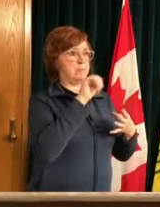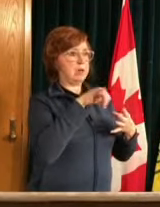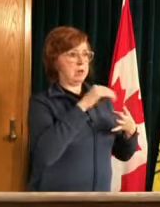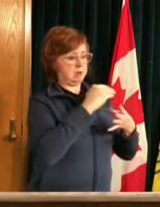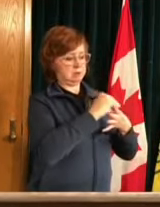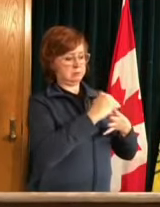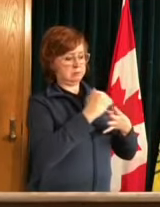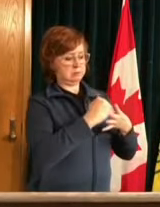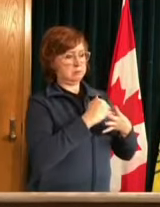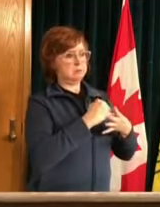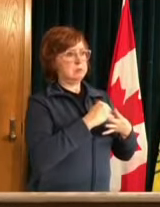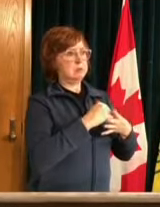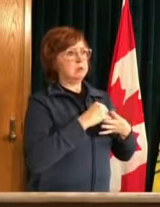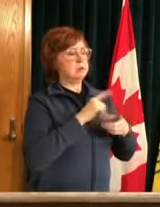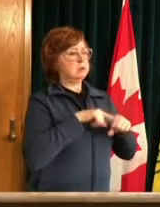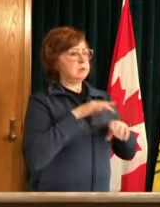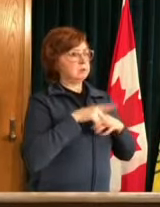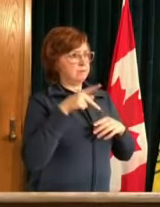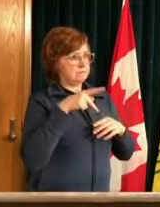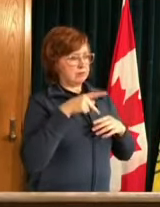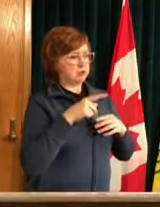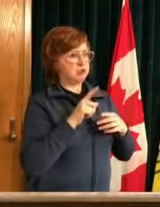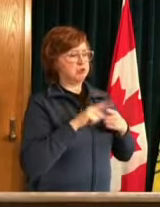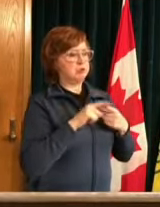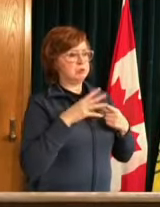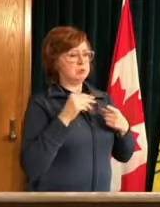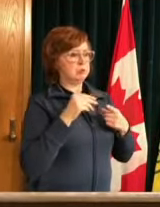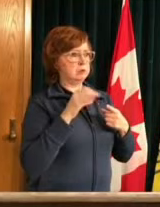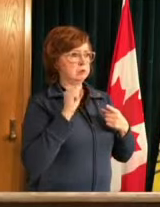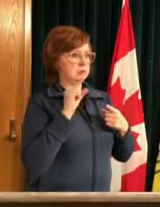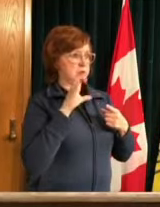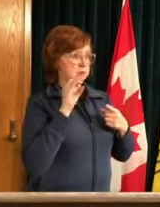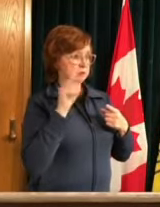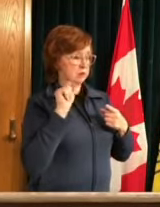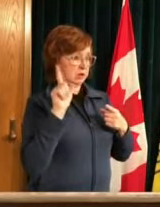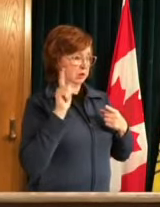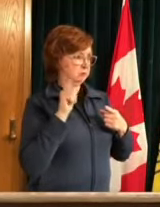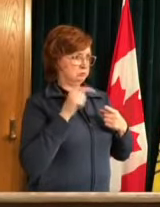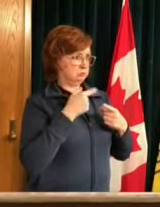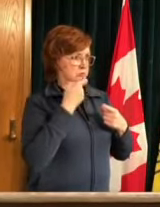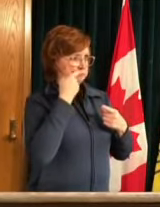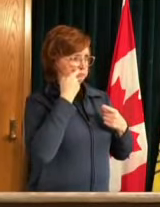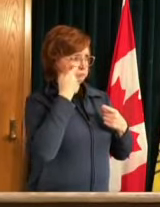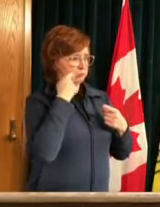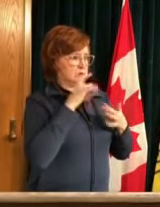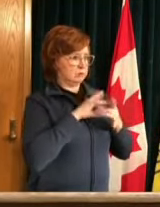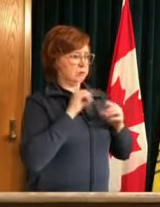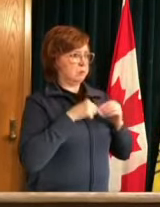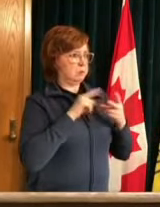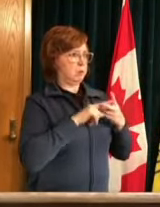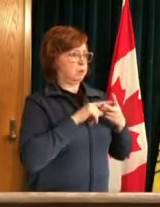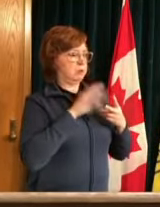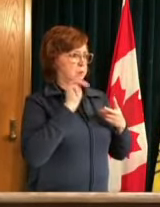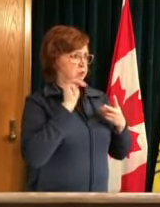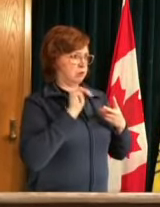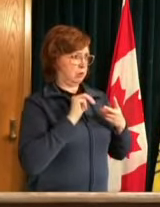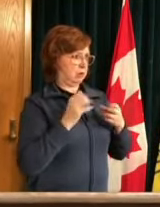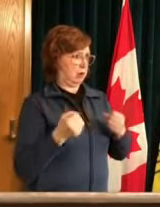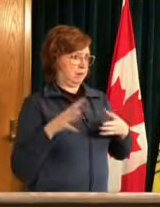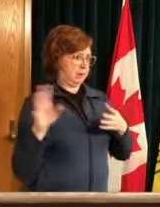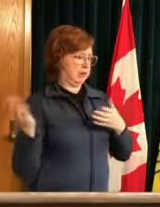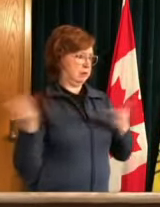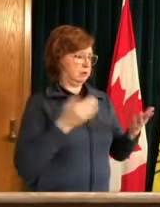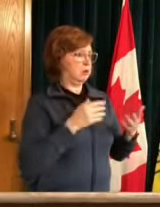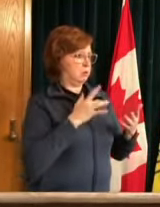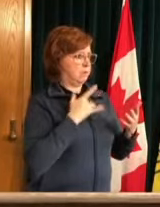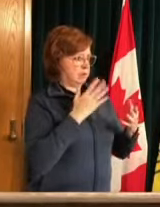livingston had said we're also you know very hopeful we don't know yet what moderna will look like but that also would be increased sometime in in early may